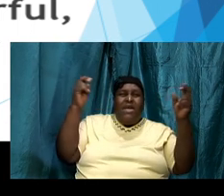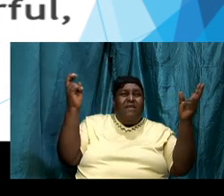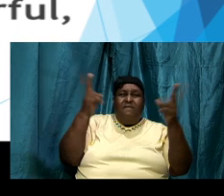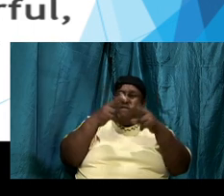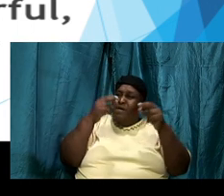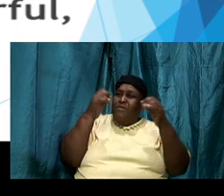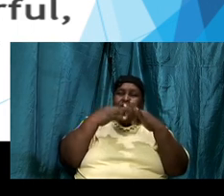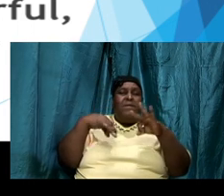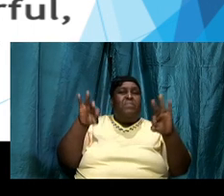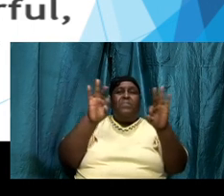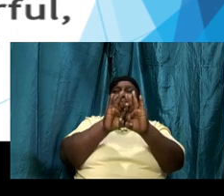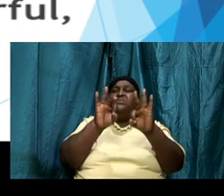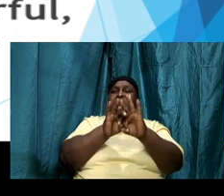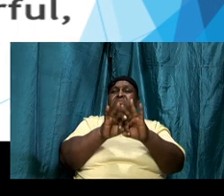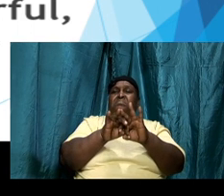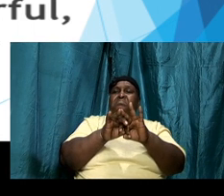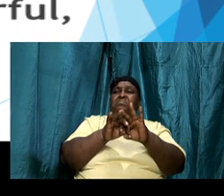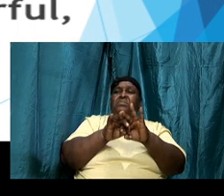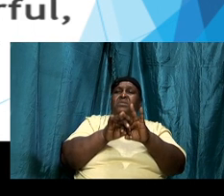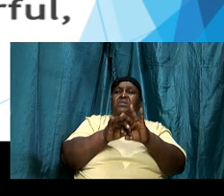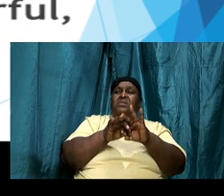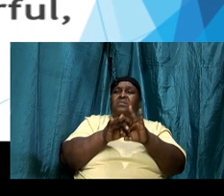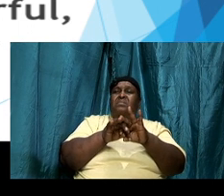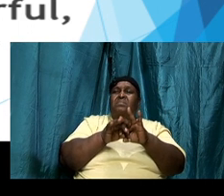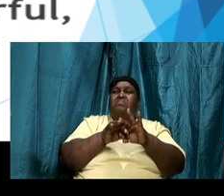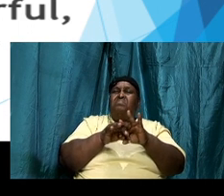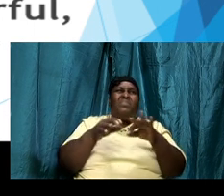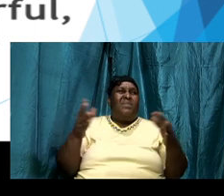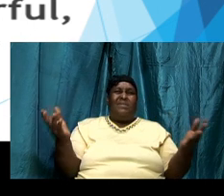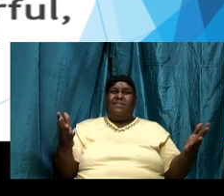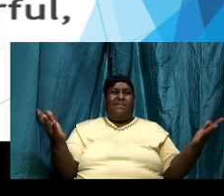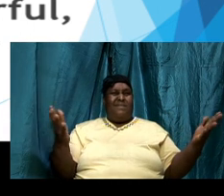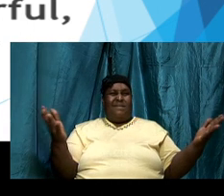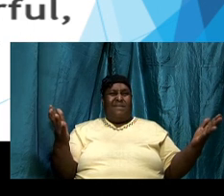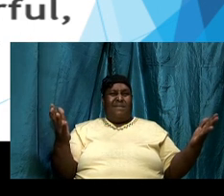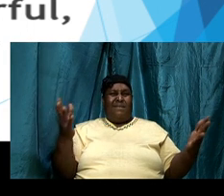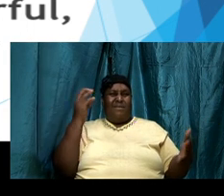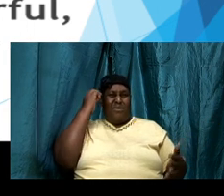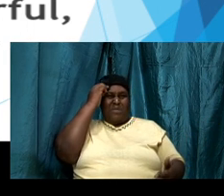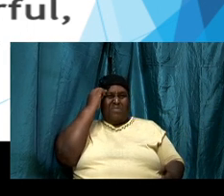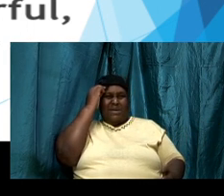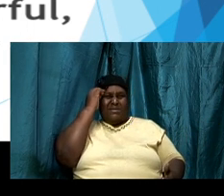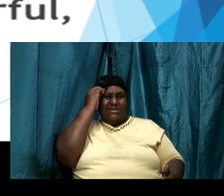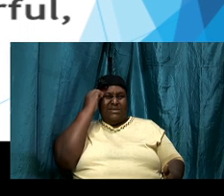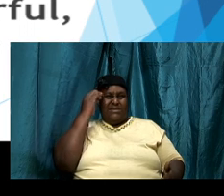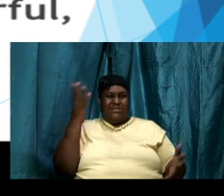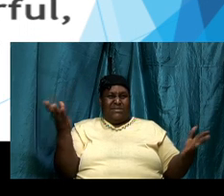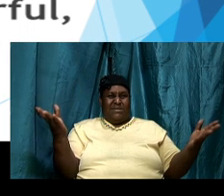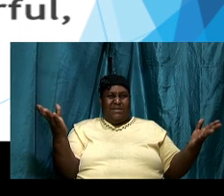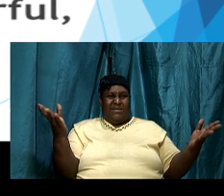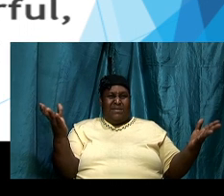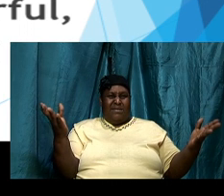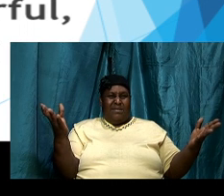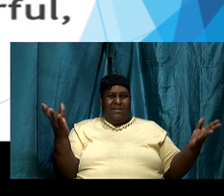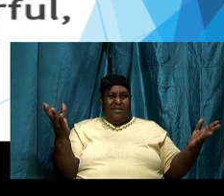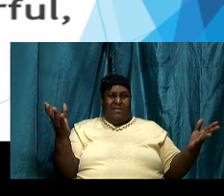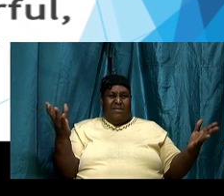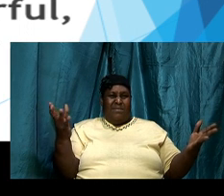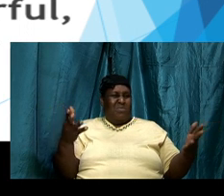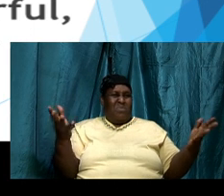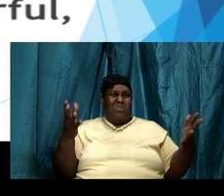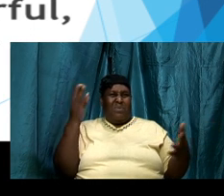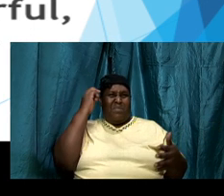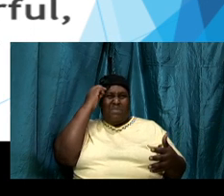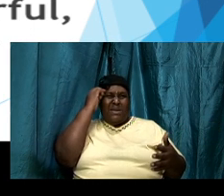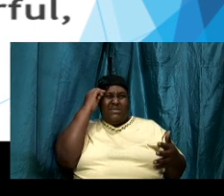important the question is what is meditation what does it mean to meditate on the